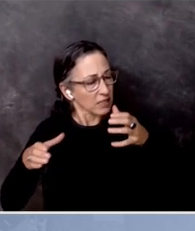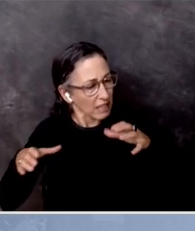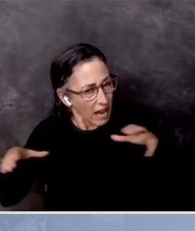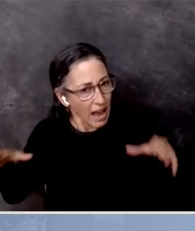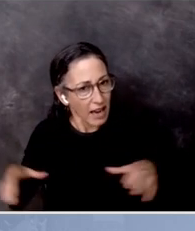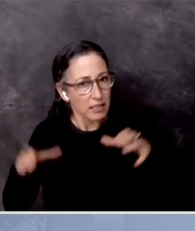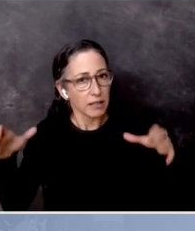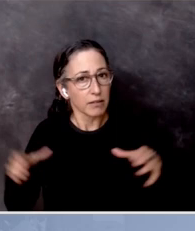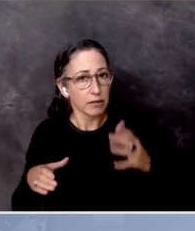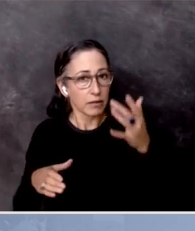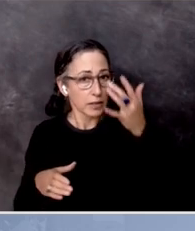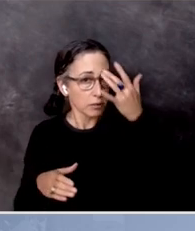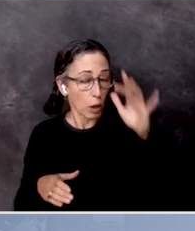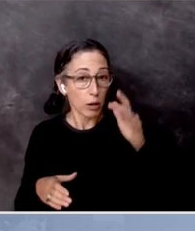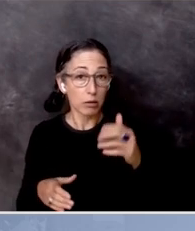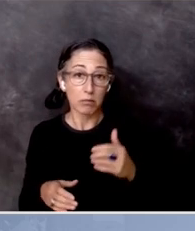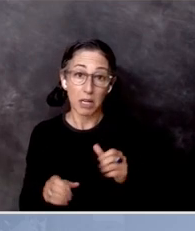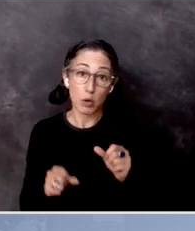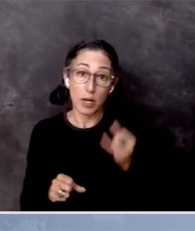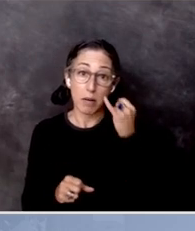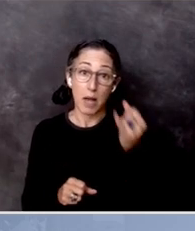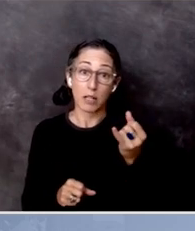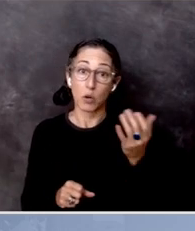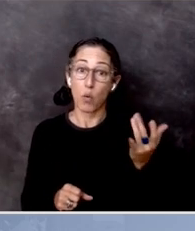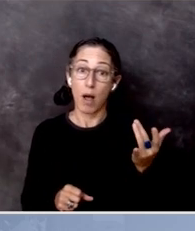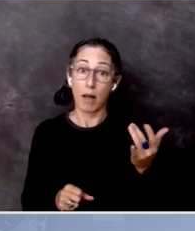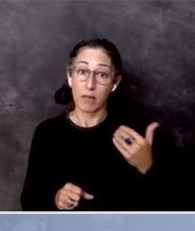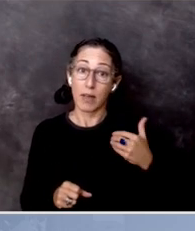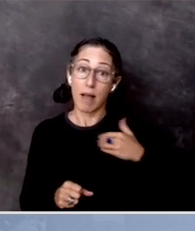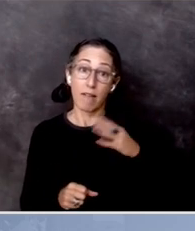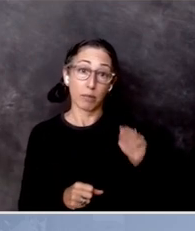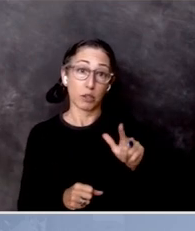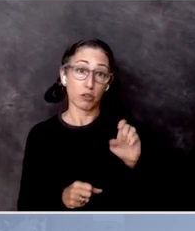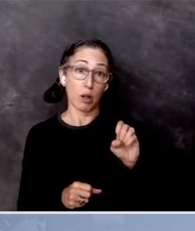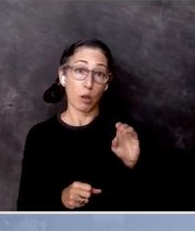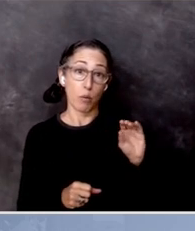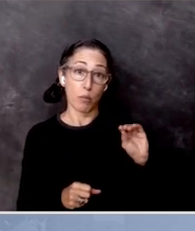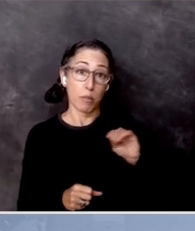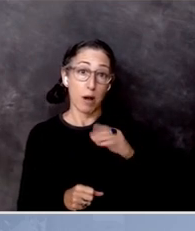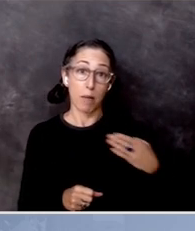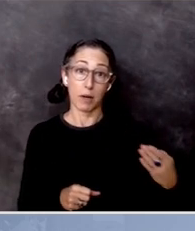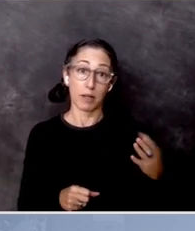imagine. They would be because they've got Michelle Obama as a role model.